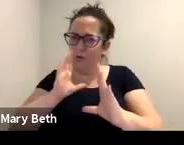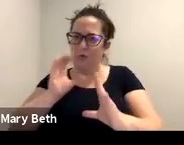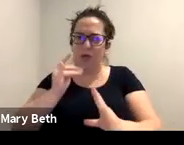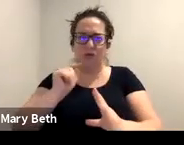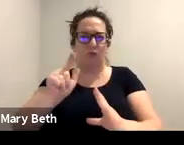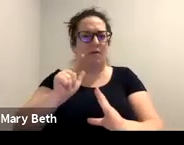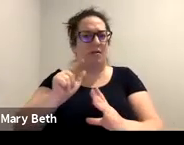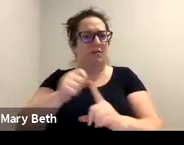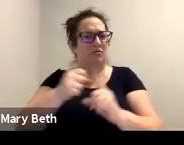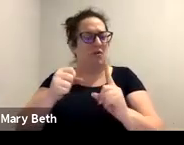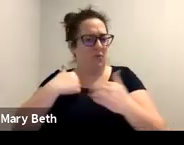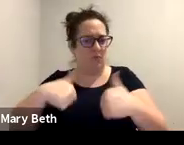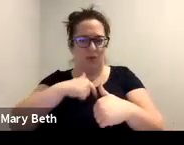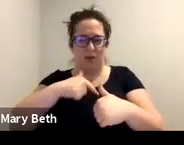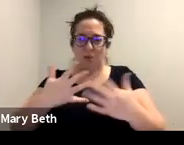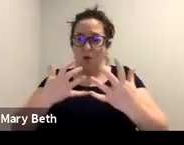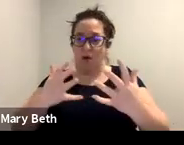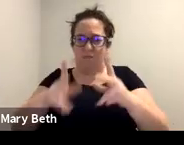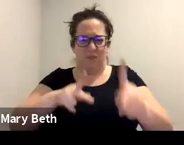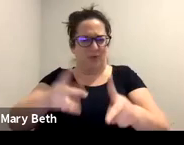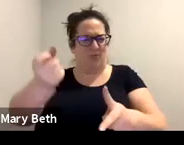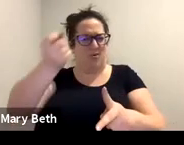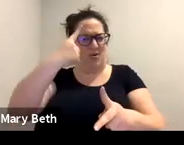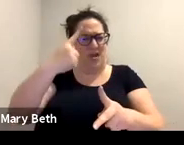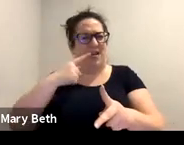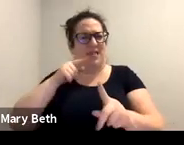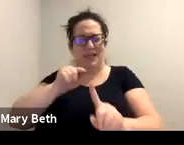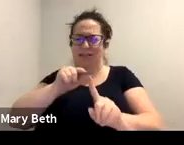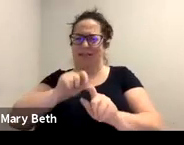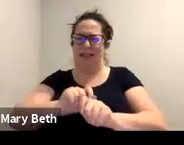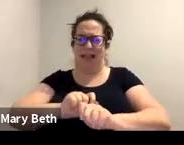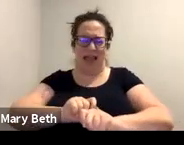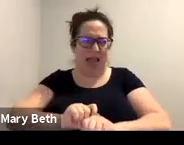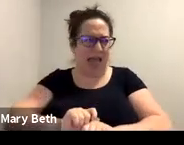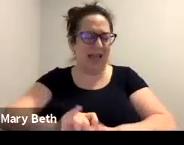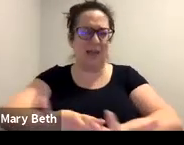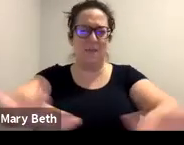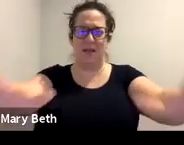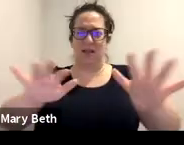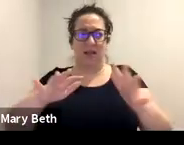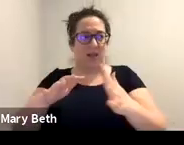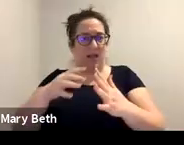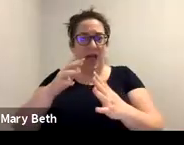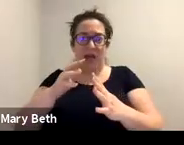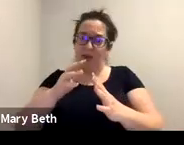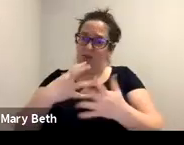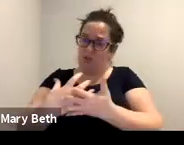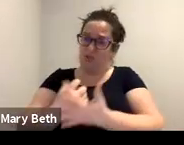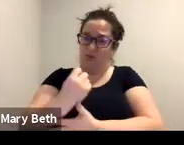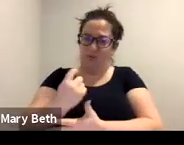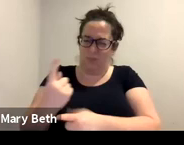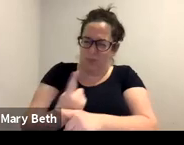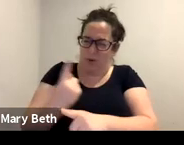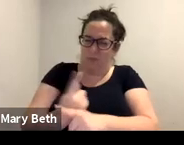that this is an epidemic in itself that deserves, um, the proper attention that survivors